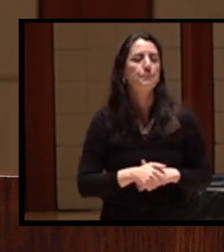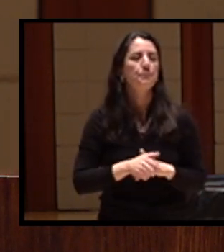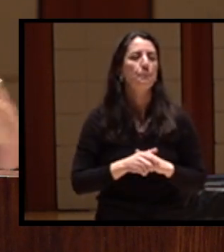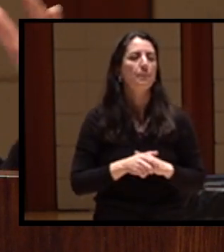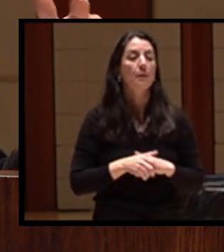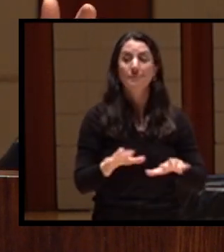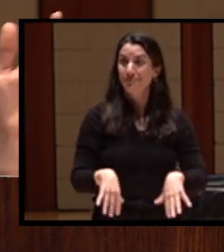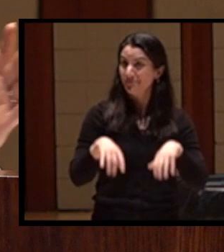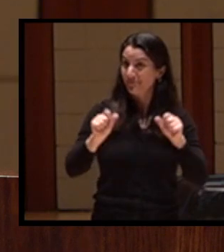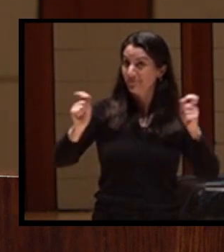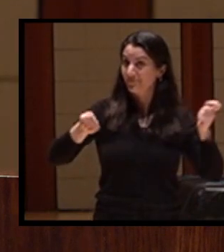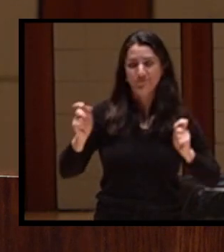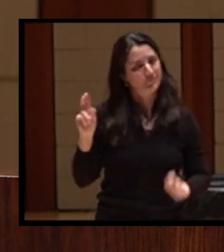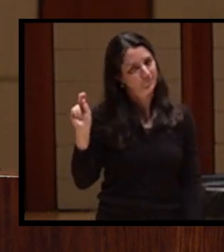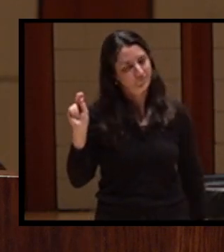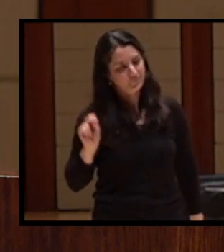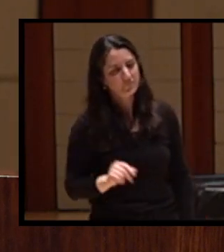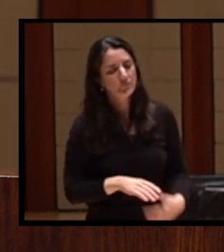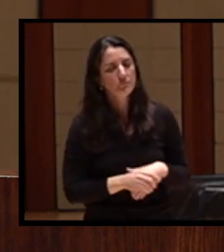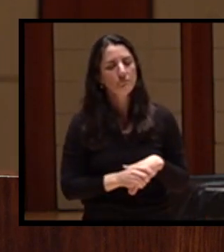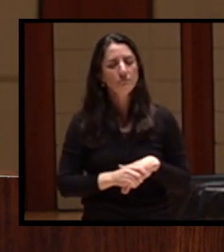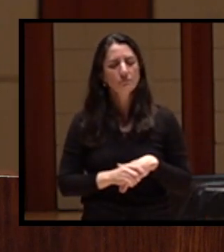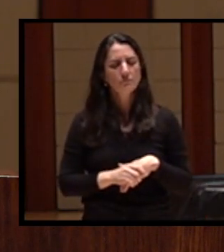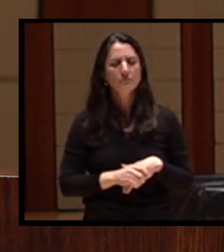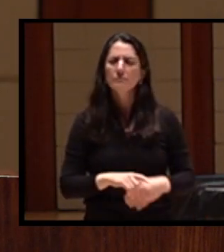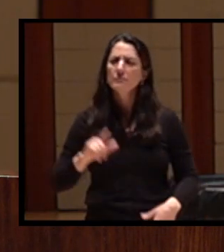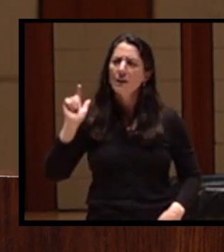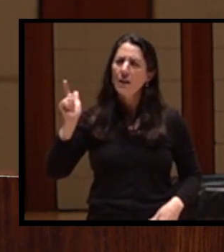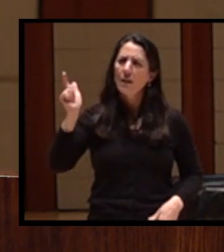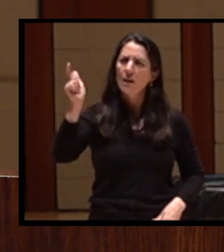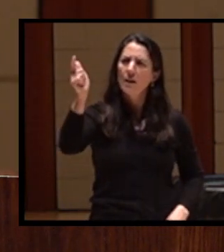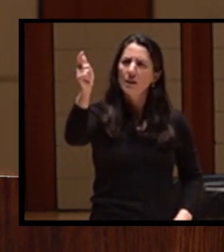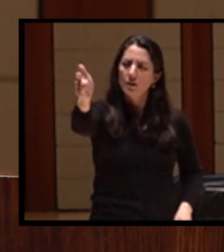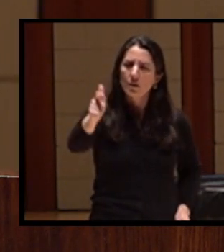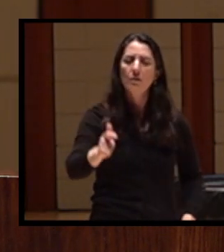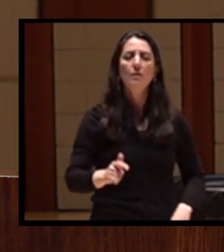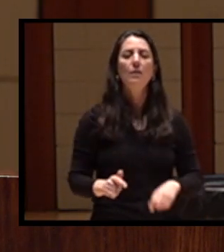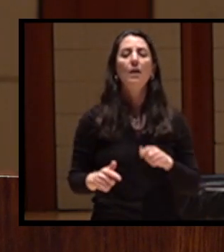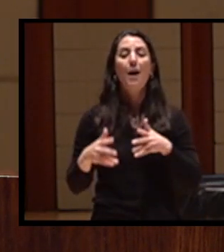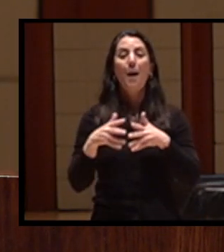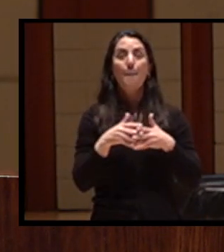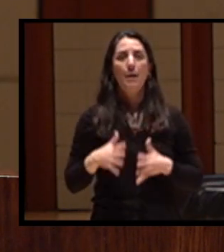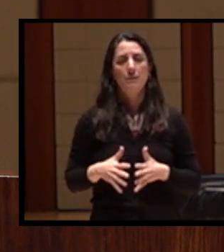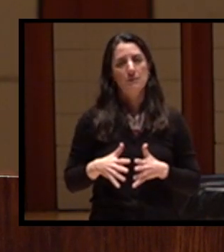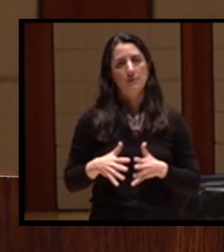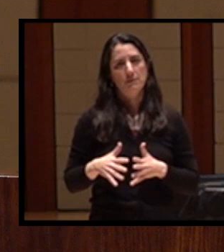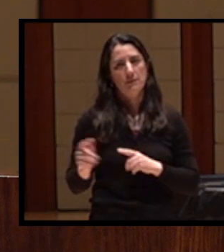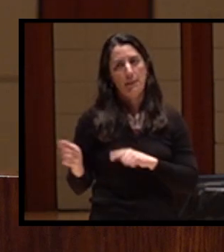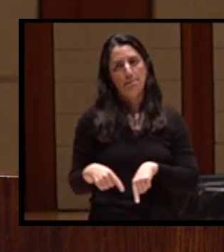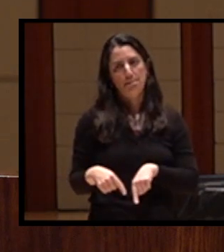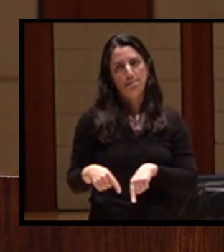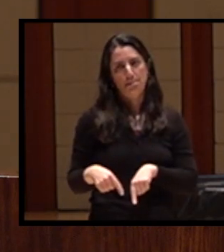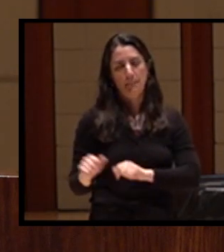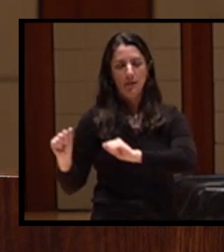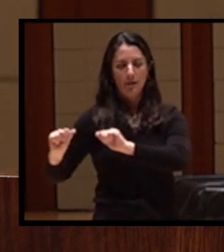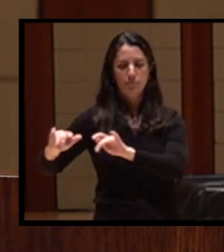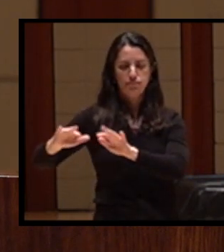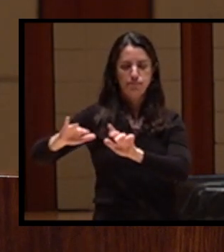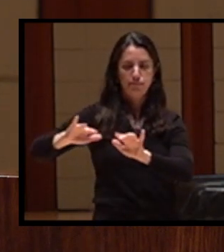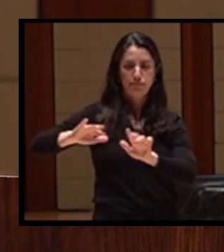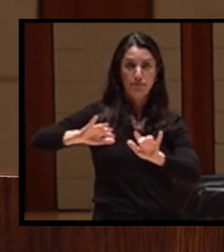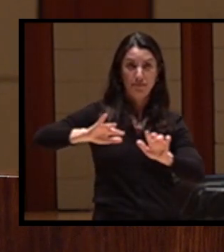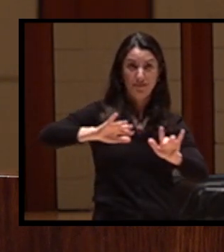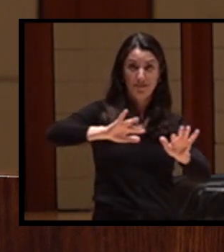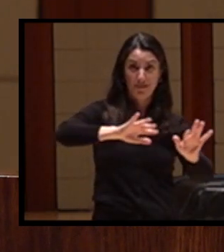moving through the east to the west came to Yurok country. In 1851, Yurok's